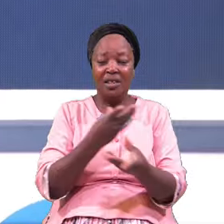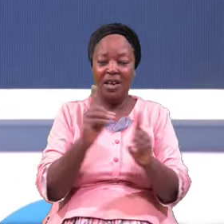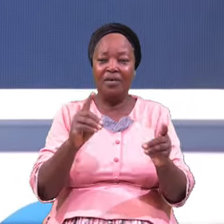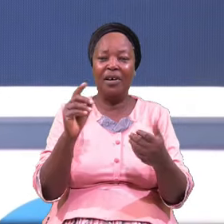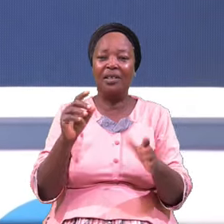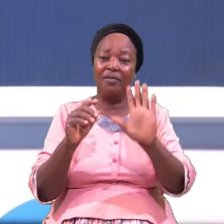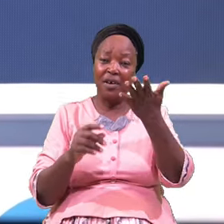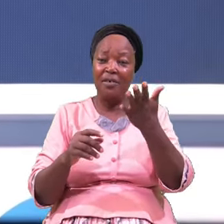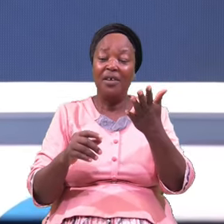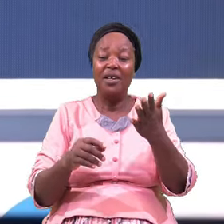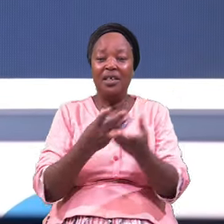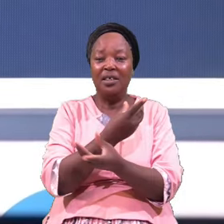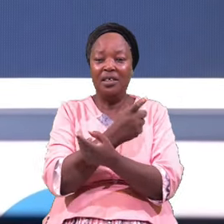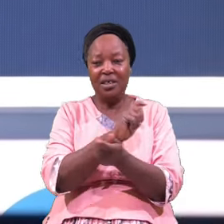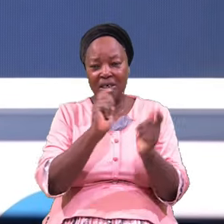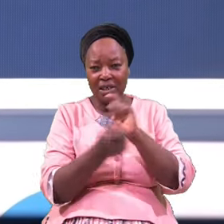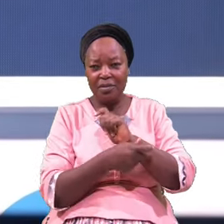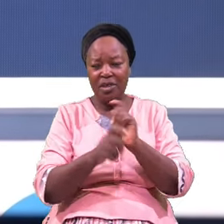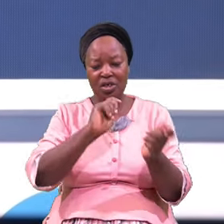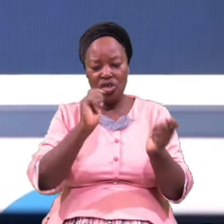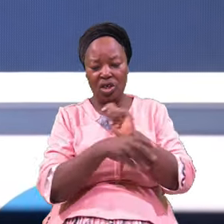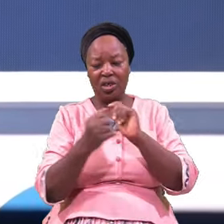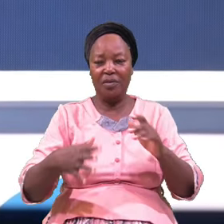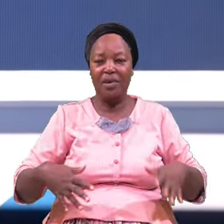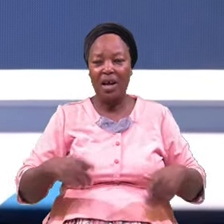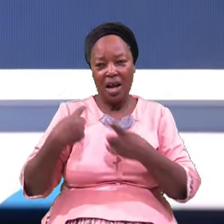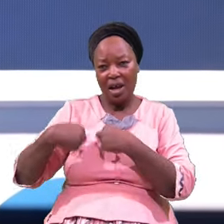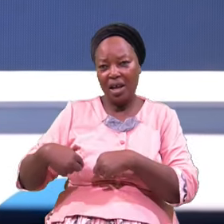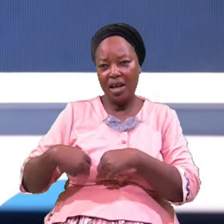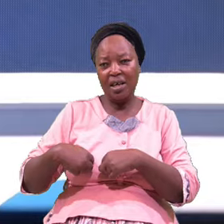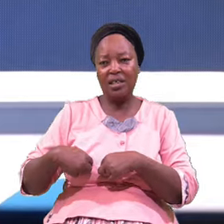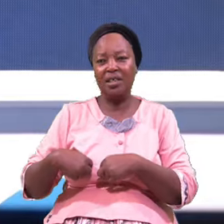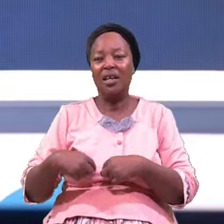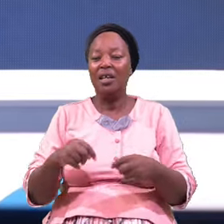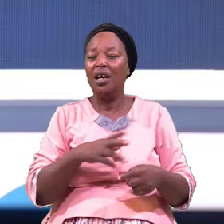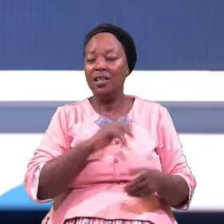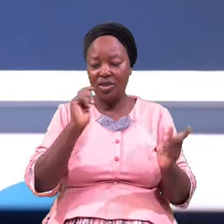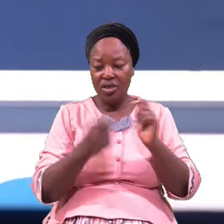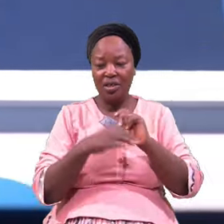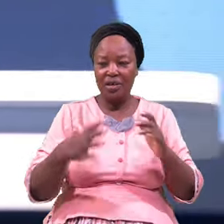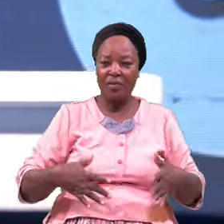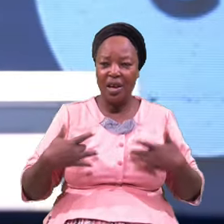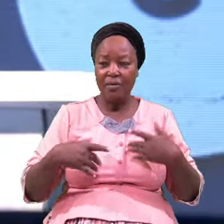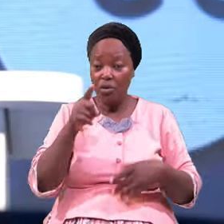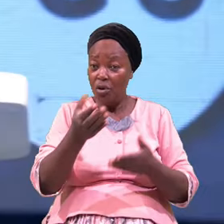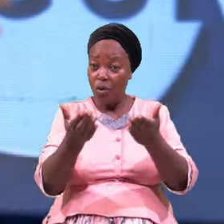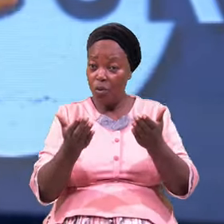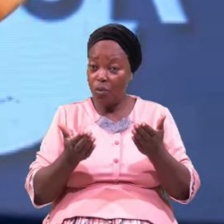Transformation Change Of Heart Change Of Life You Want